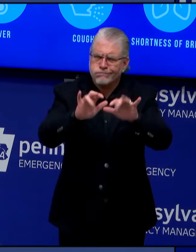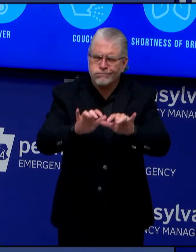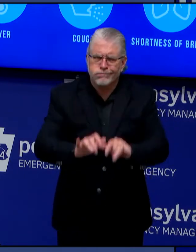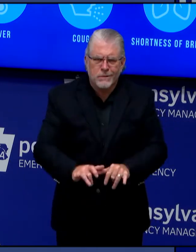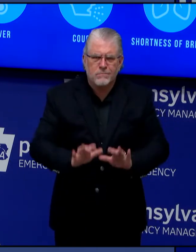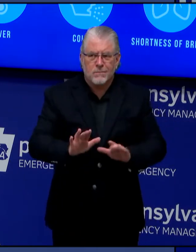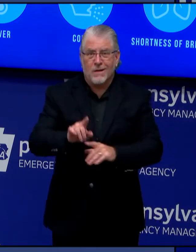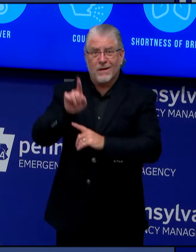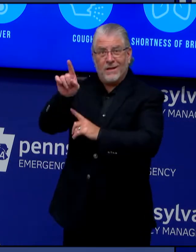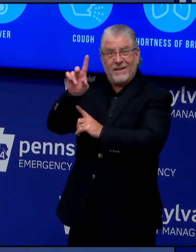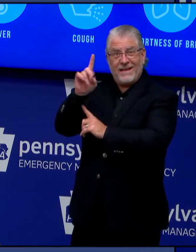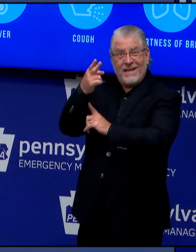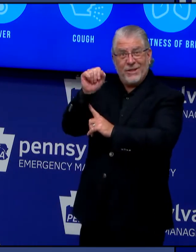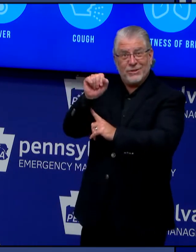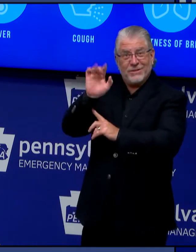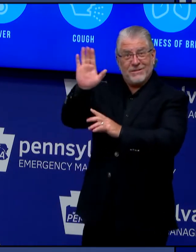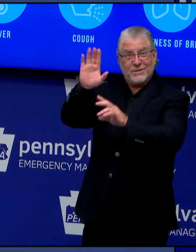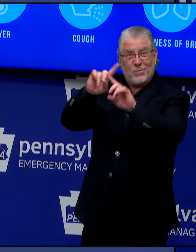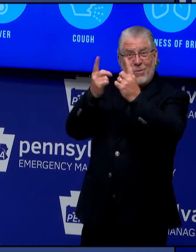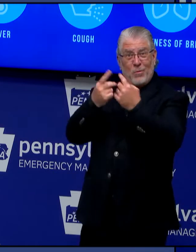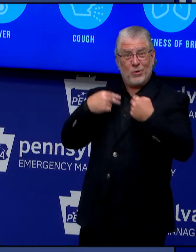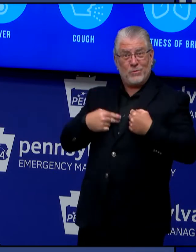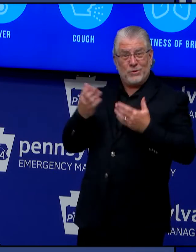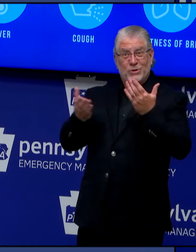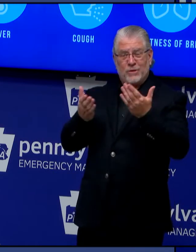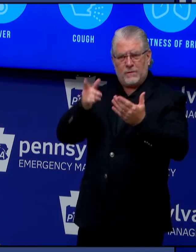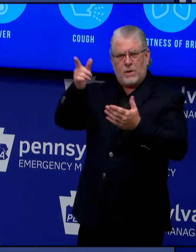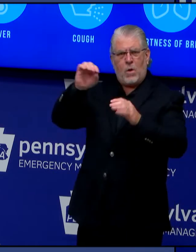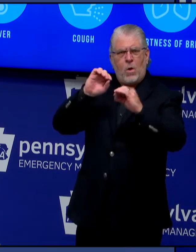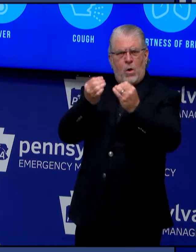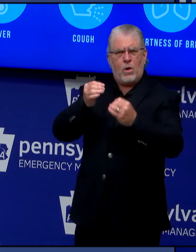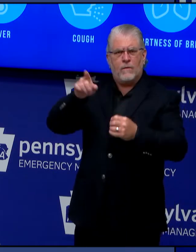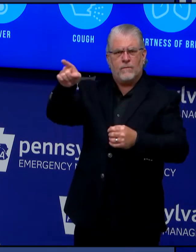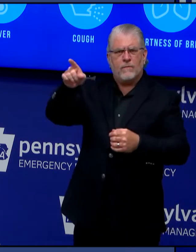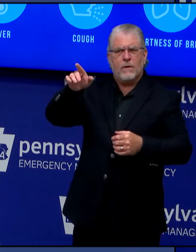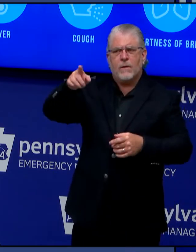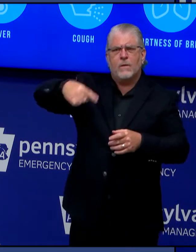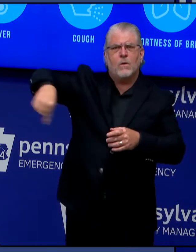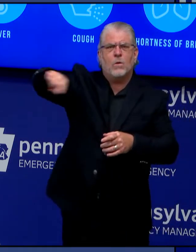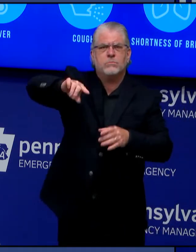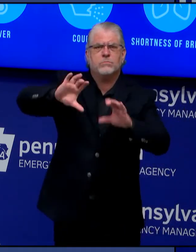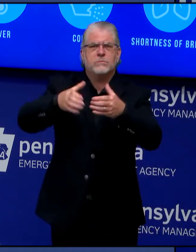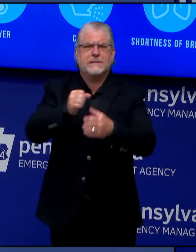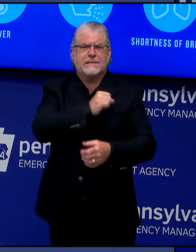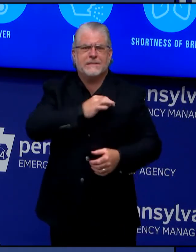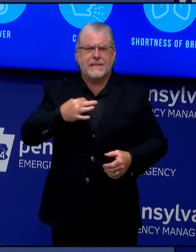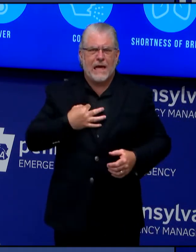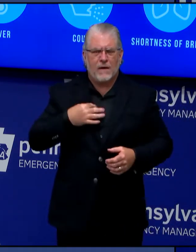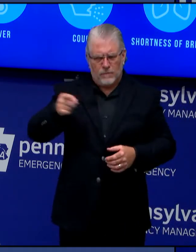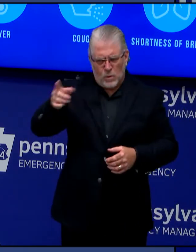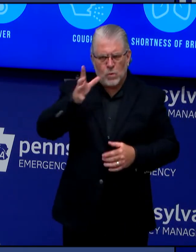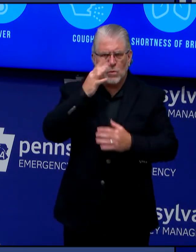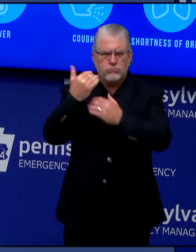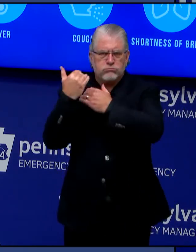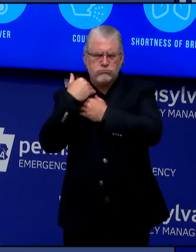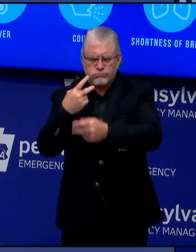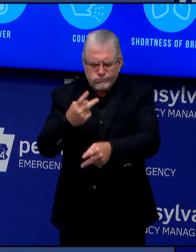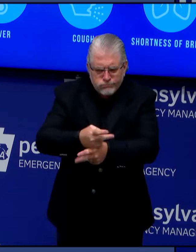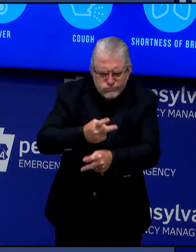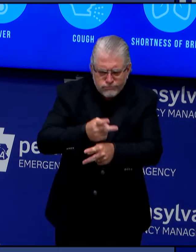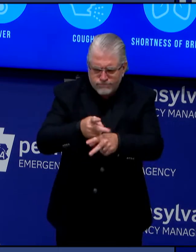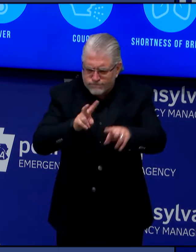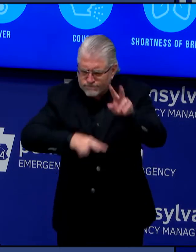Income Maintenance, or OIM, which does the important work of processing applications and determining eligibility for these programs.